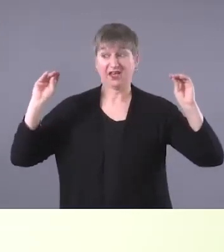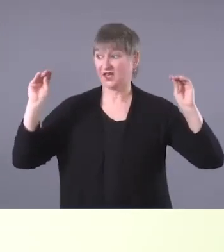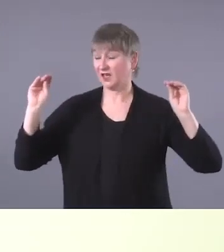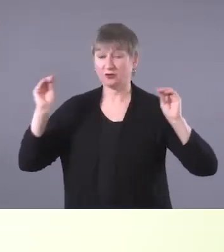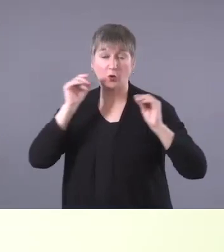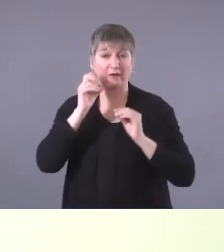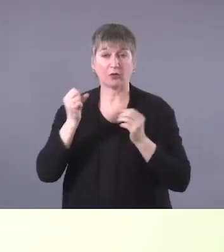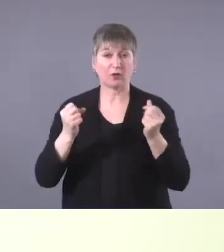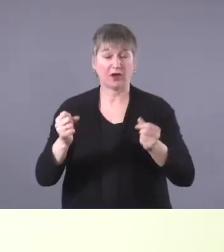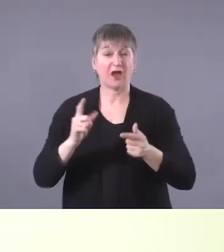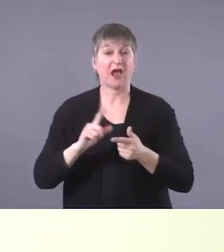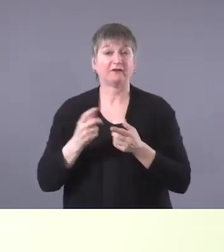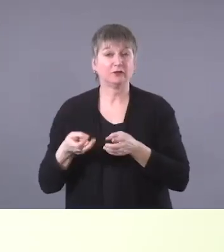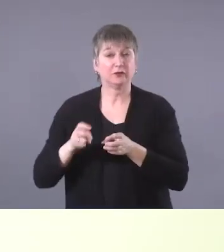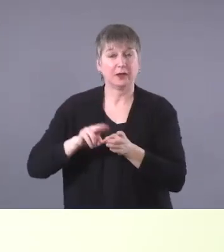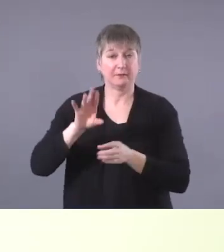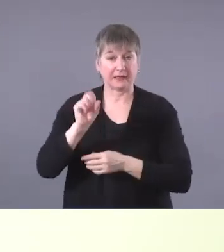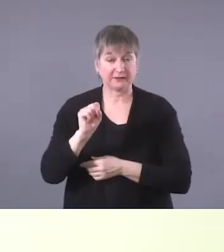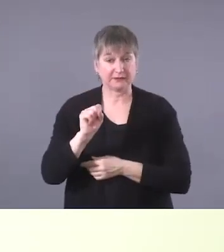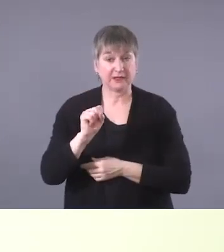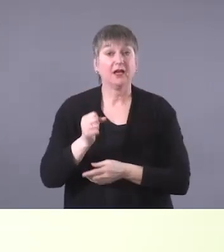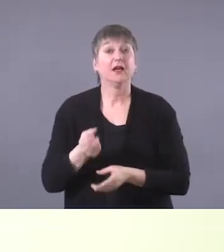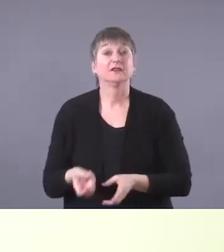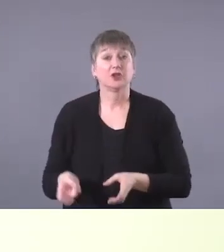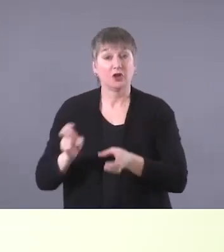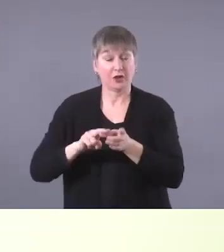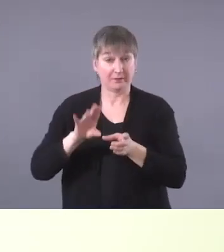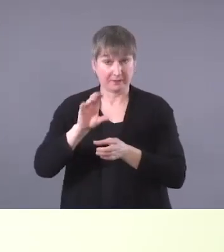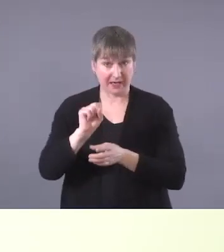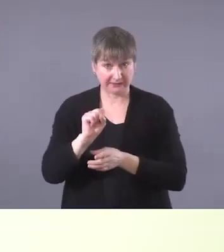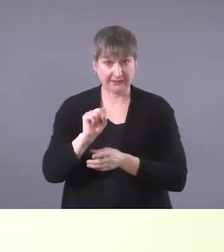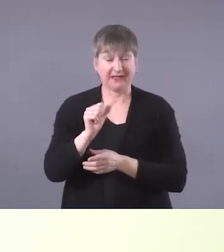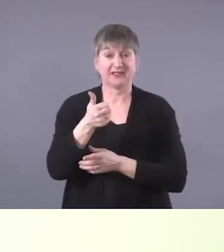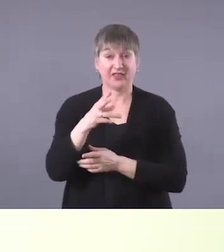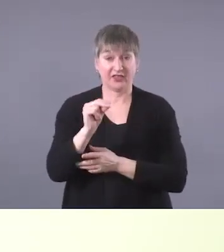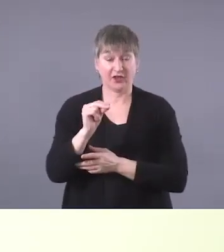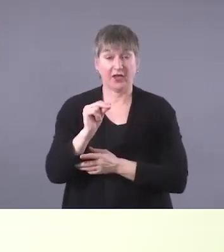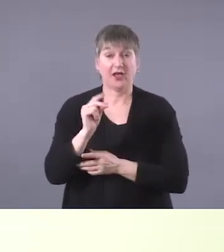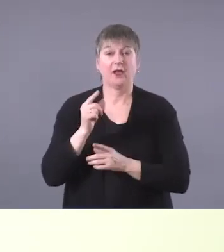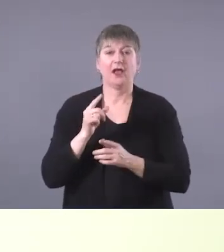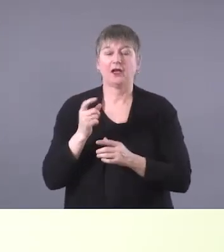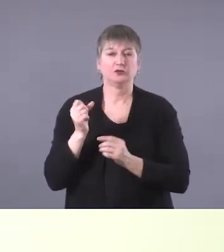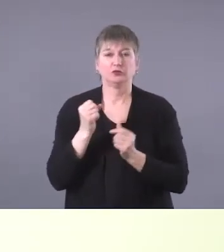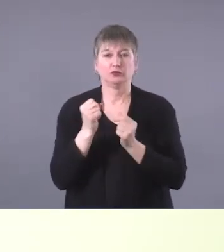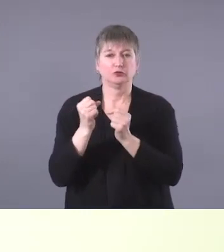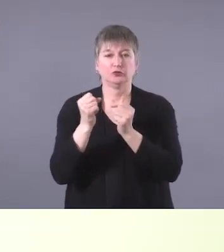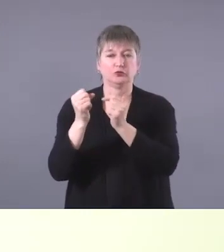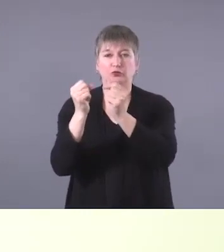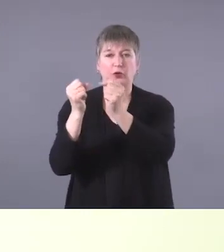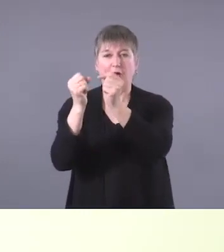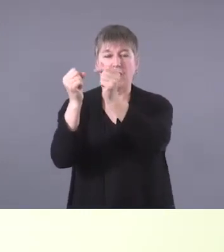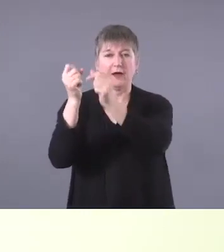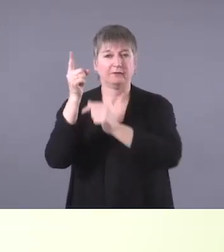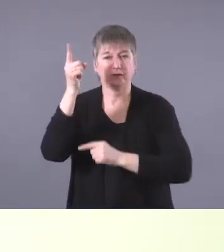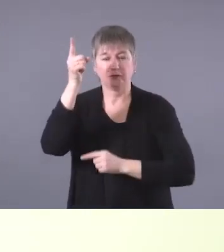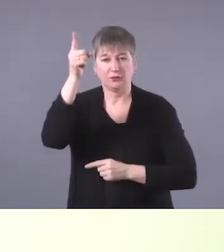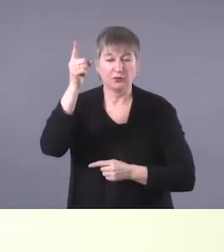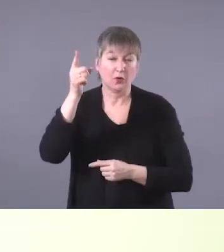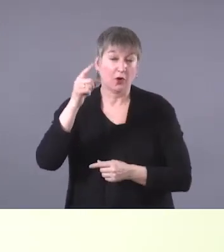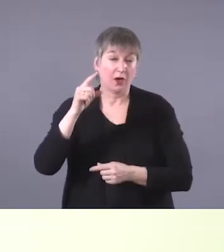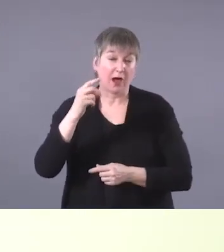You board the bus at 10 30 AM and start your 10 hour journey to a northern town, which is more than likely high level.